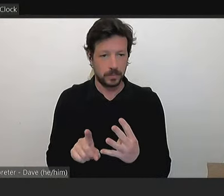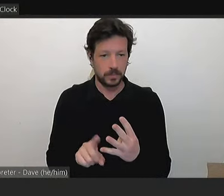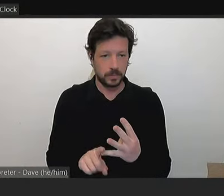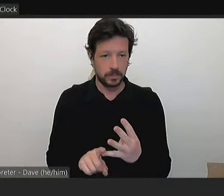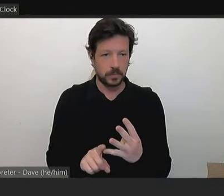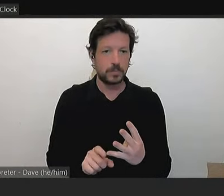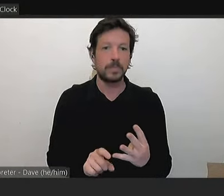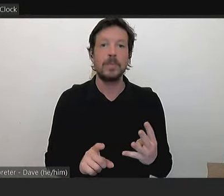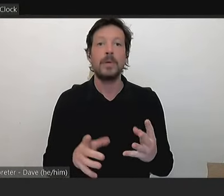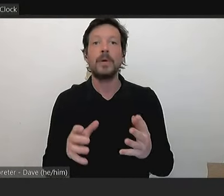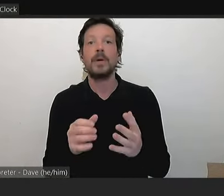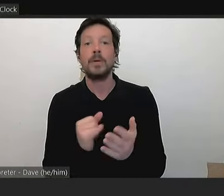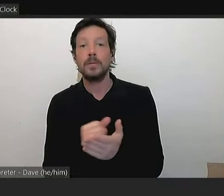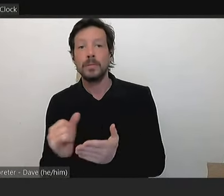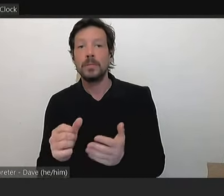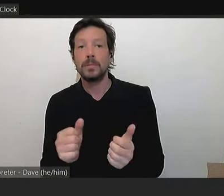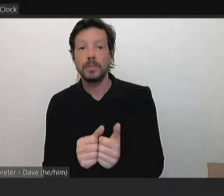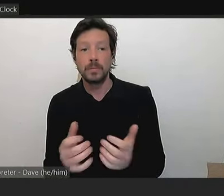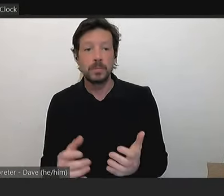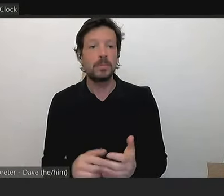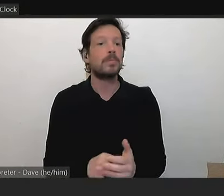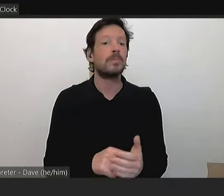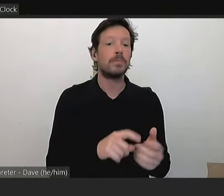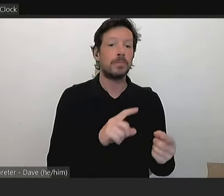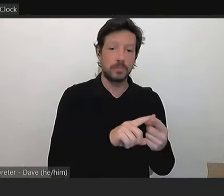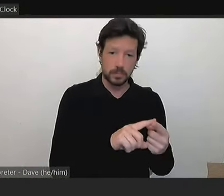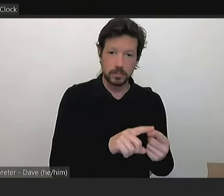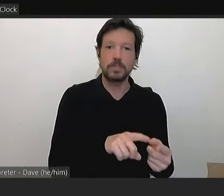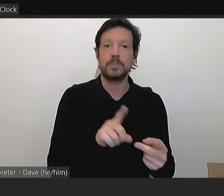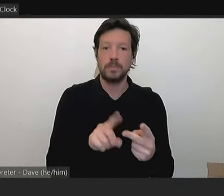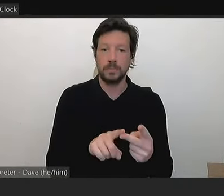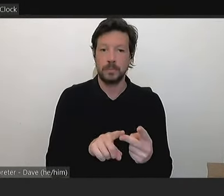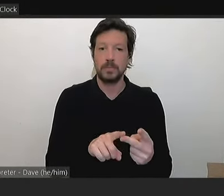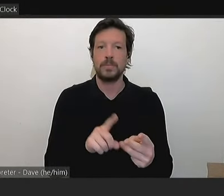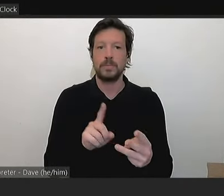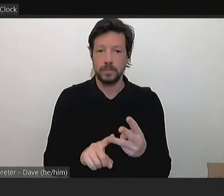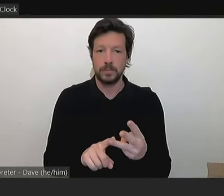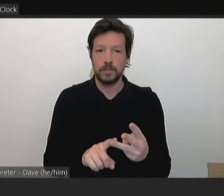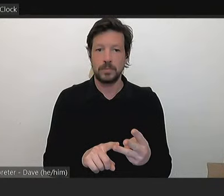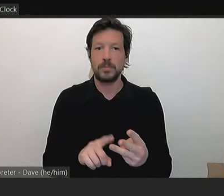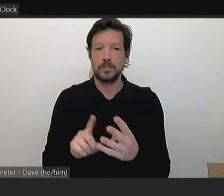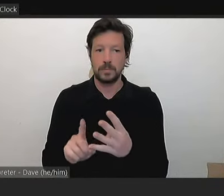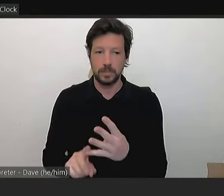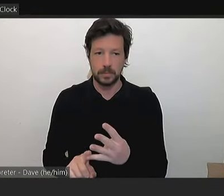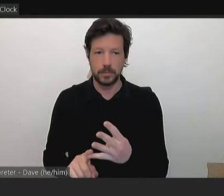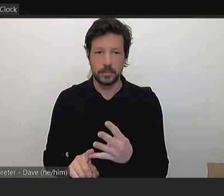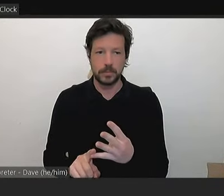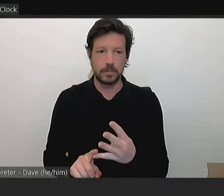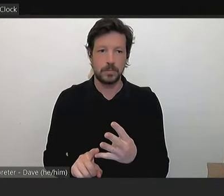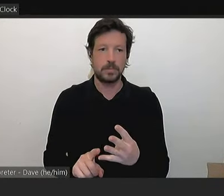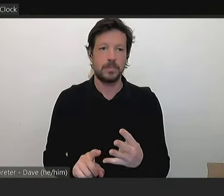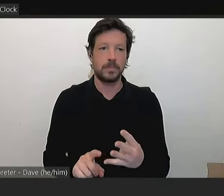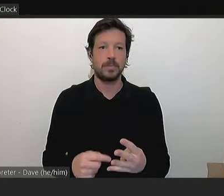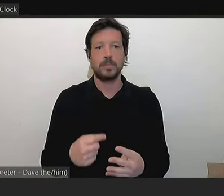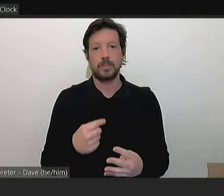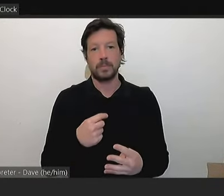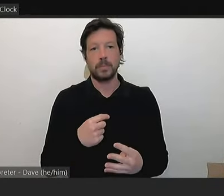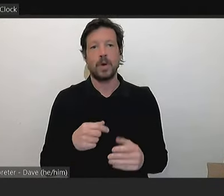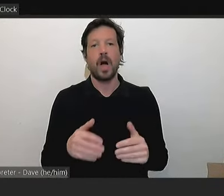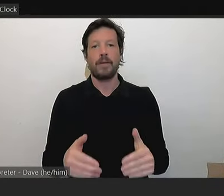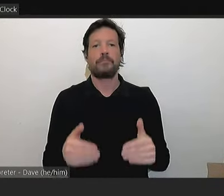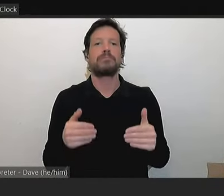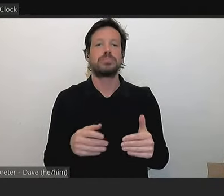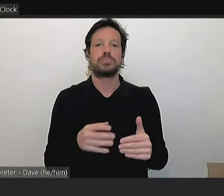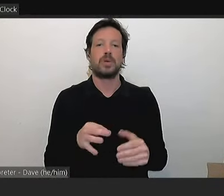all those against. I have Councillor Hannan, Councillor Rennie, Councillor Newton, Councillor McCarthy, and I have it stamped on the item.